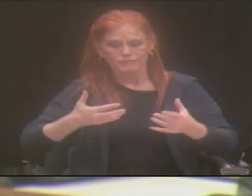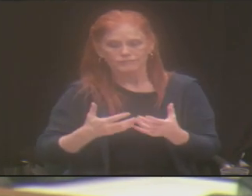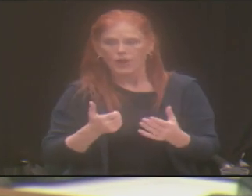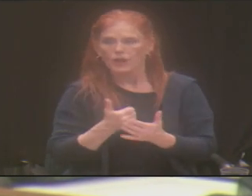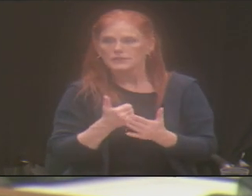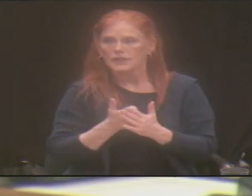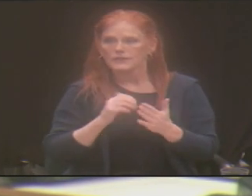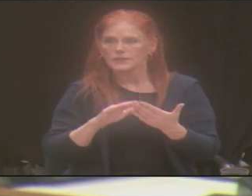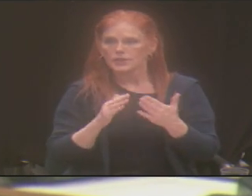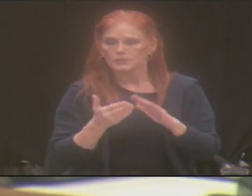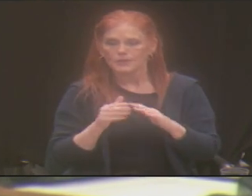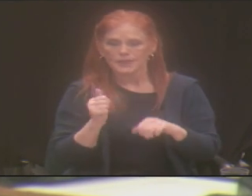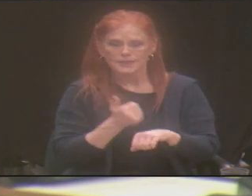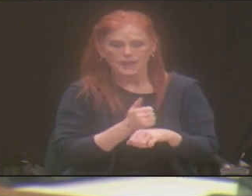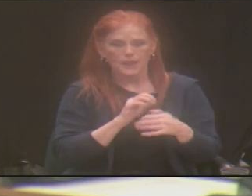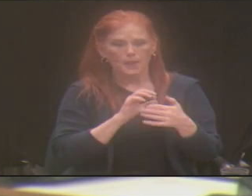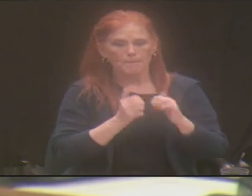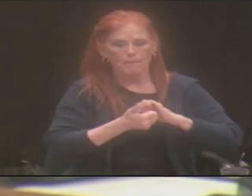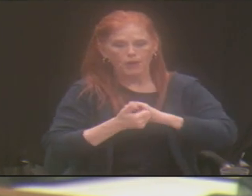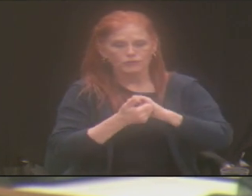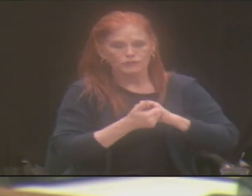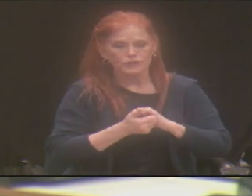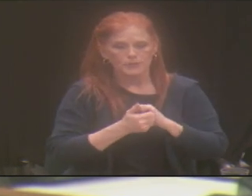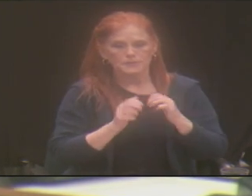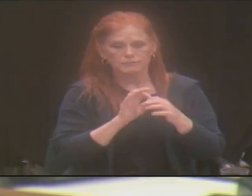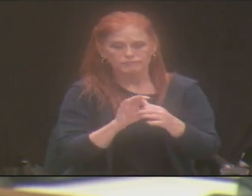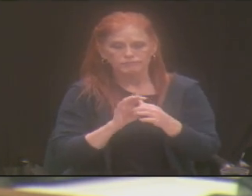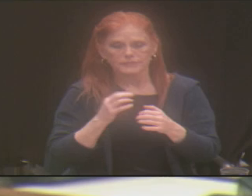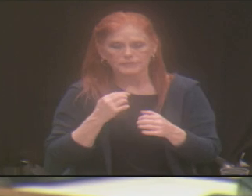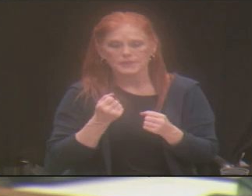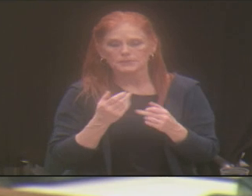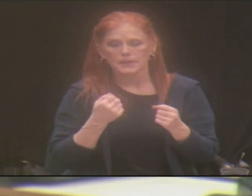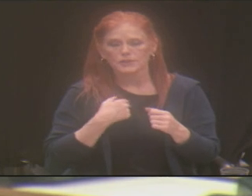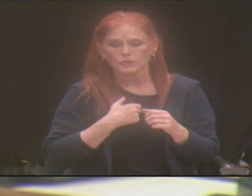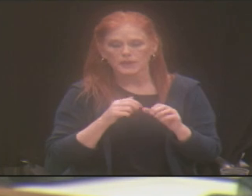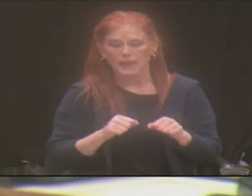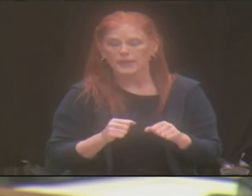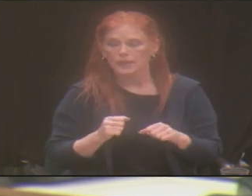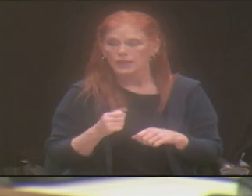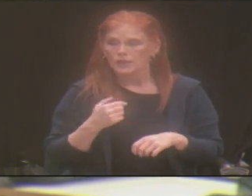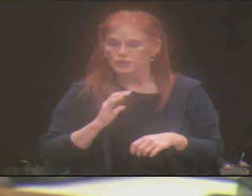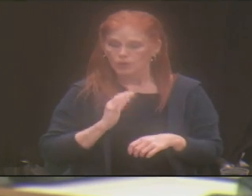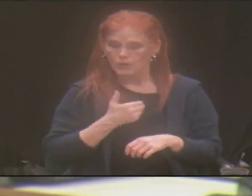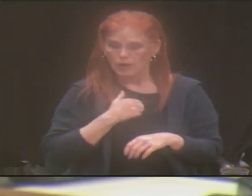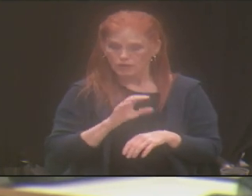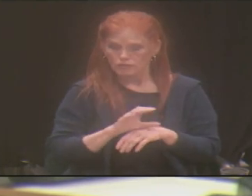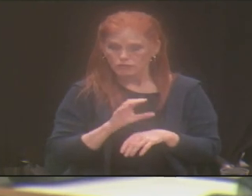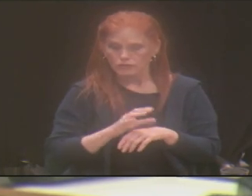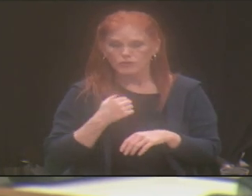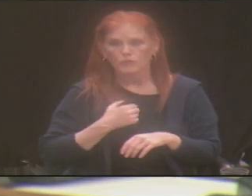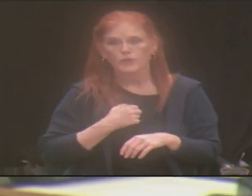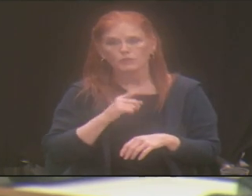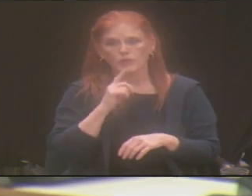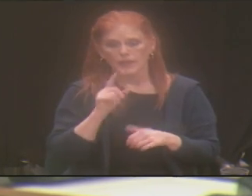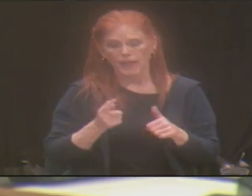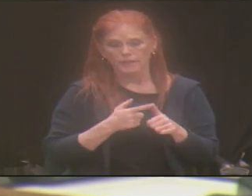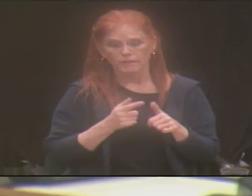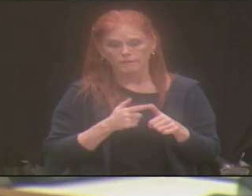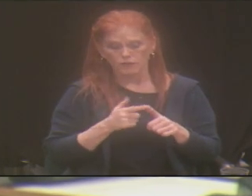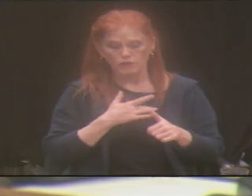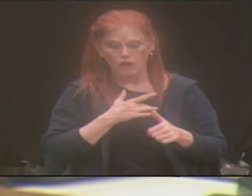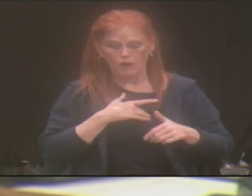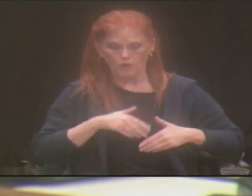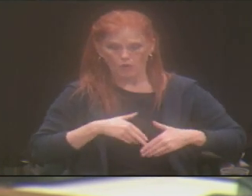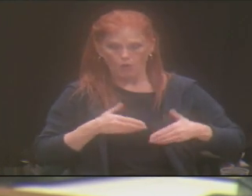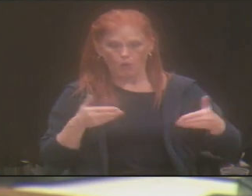as we can. So with that, we had to do a lot of work at Faith Christian Church to get our hearts right. I mean,